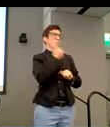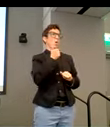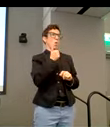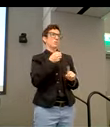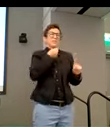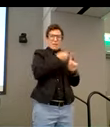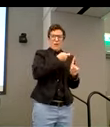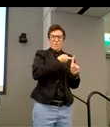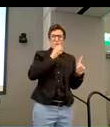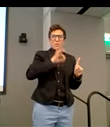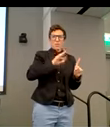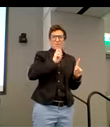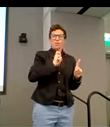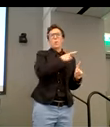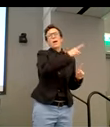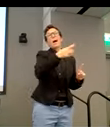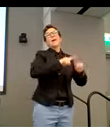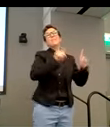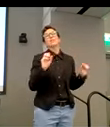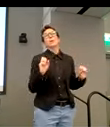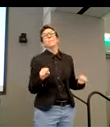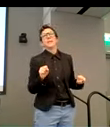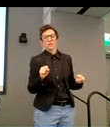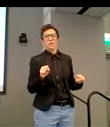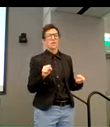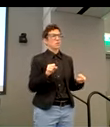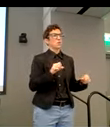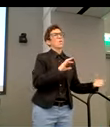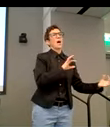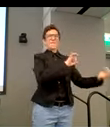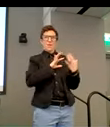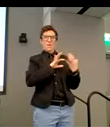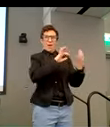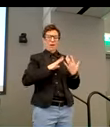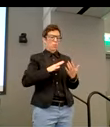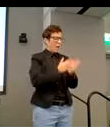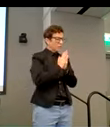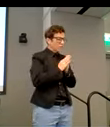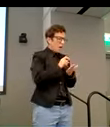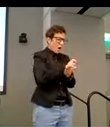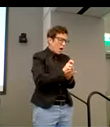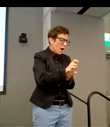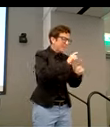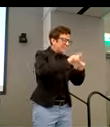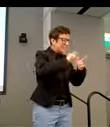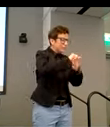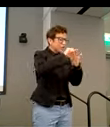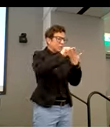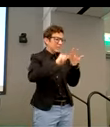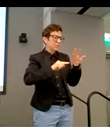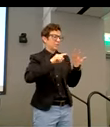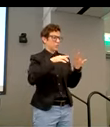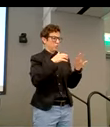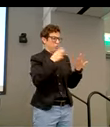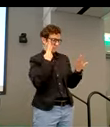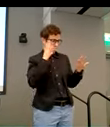feature because of their different ability. And they actually will be asked them to perform specific tasks during those sessions to see exactly